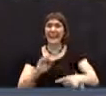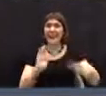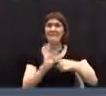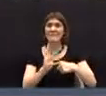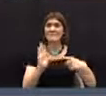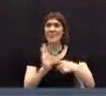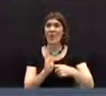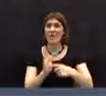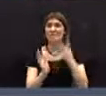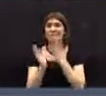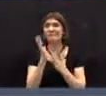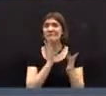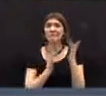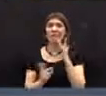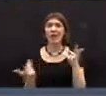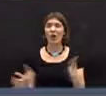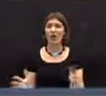it.